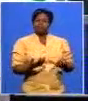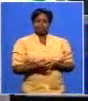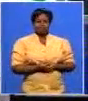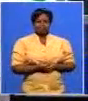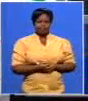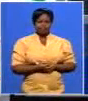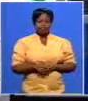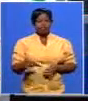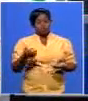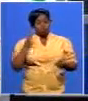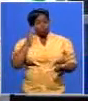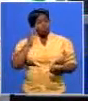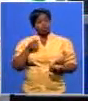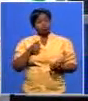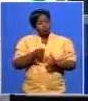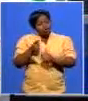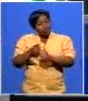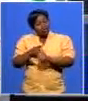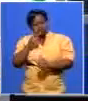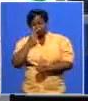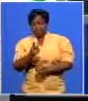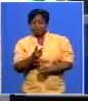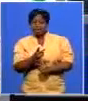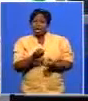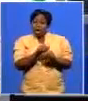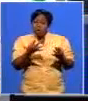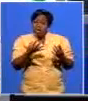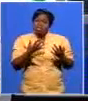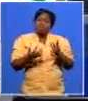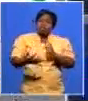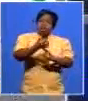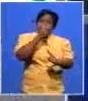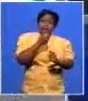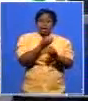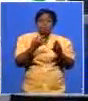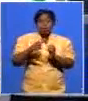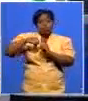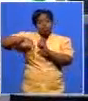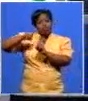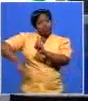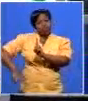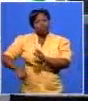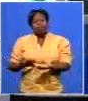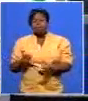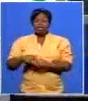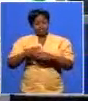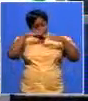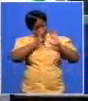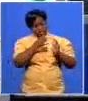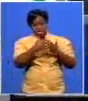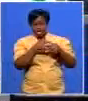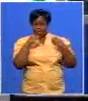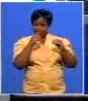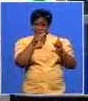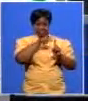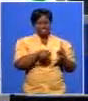when you do stop taking mr mantasha surely one looks at one's gains and at one's losses and if you had to focus as any business person would